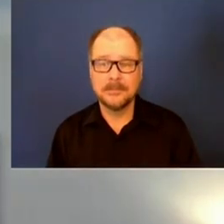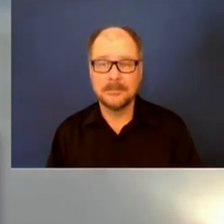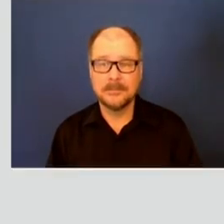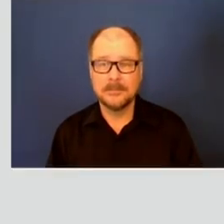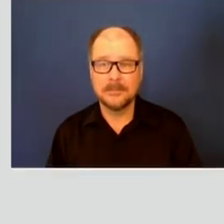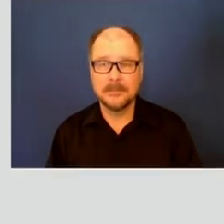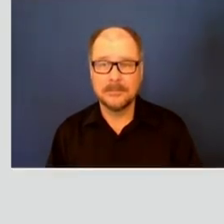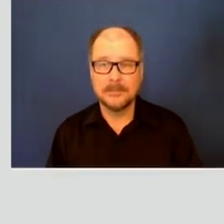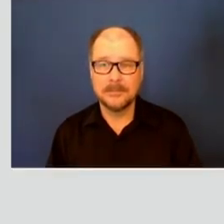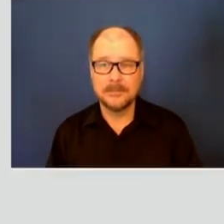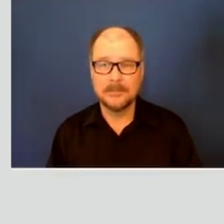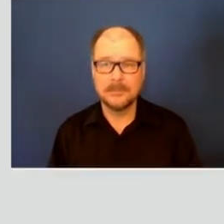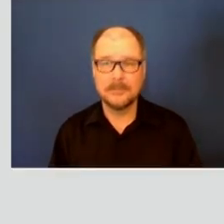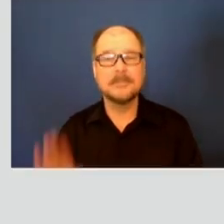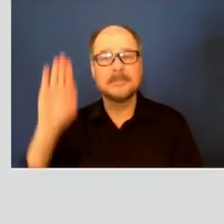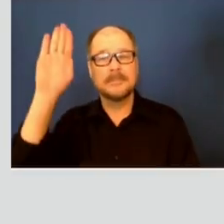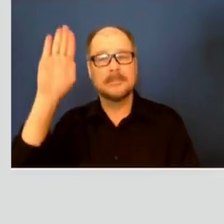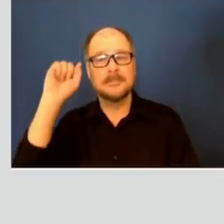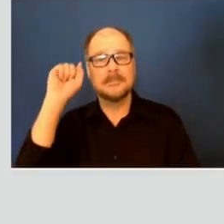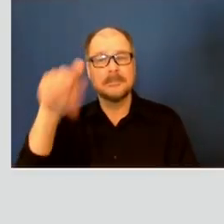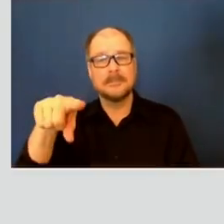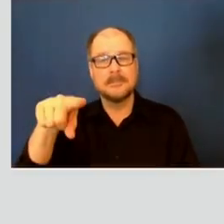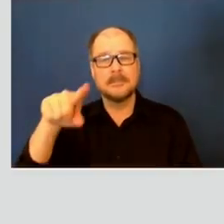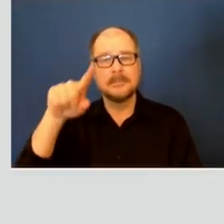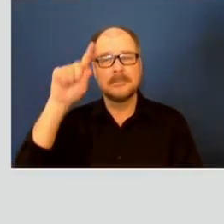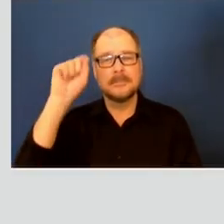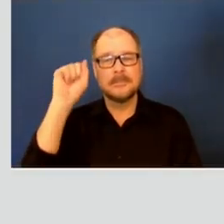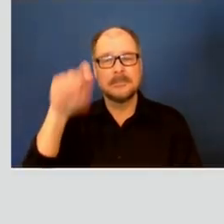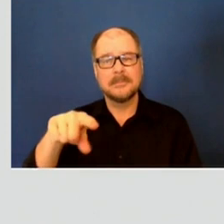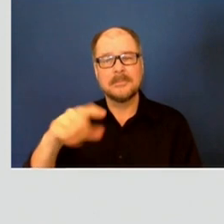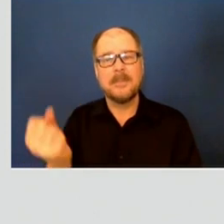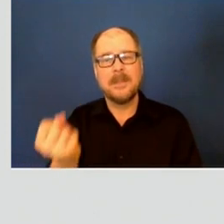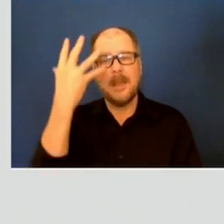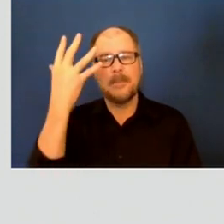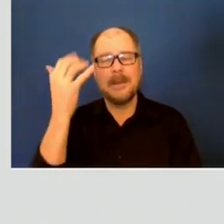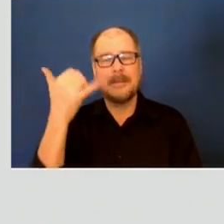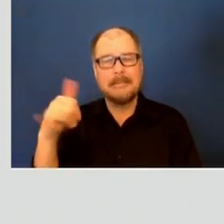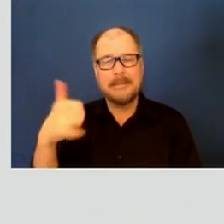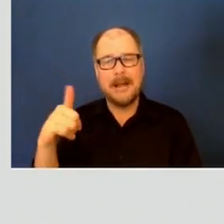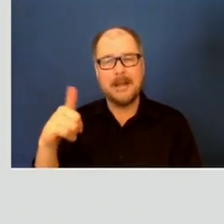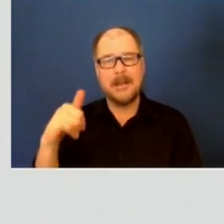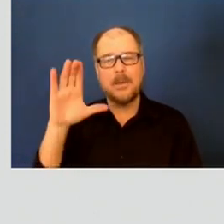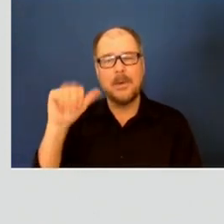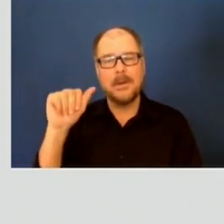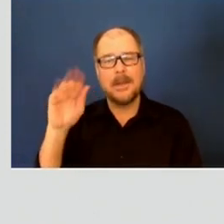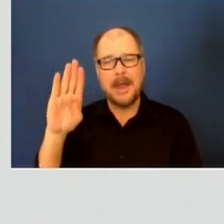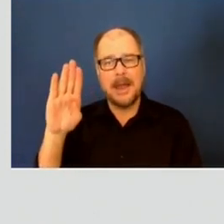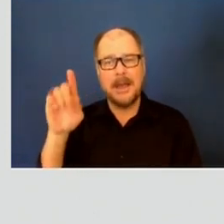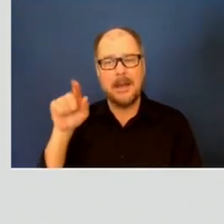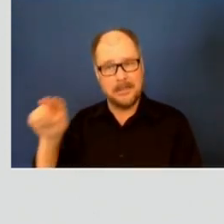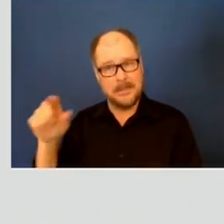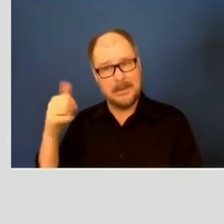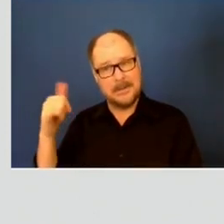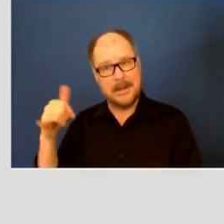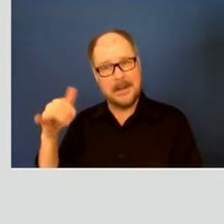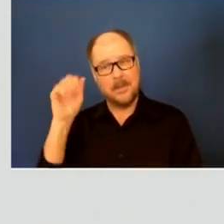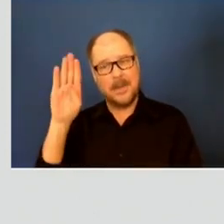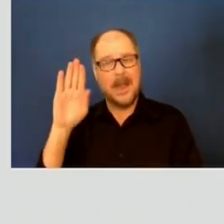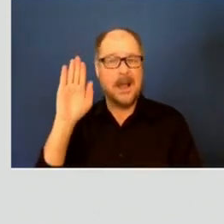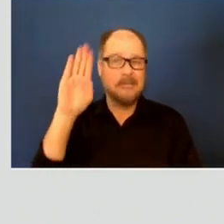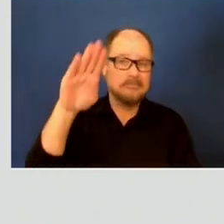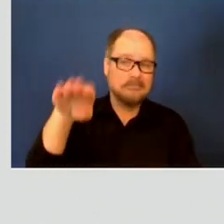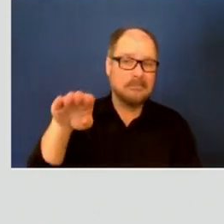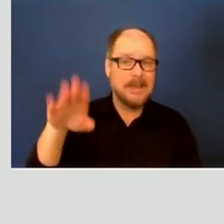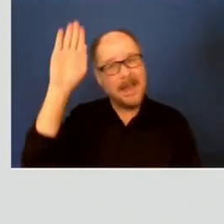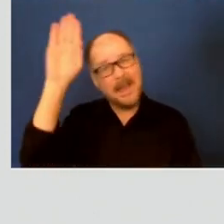Dina, how many of those yellow, Dina, how many of those yellow cabs, that's, did they reach out to you and just say, hey, we want to offer